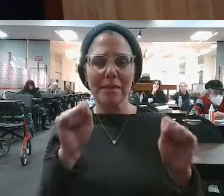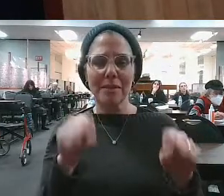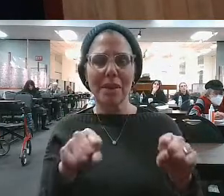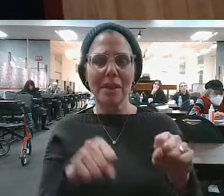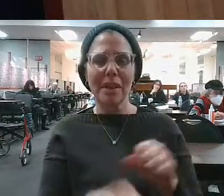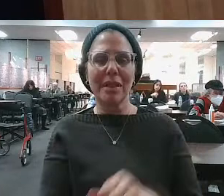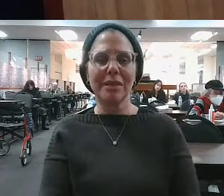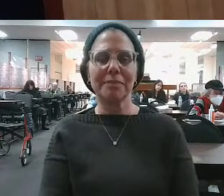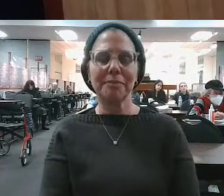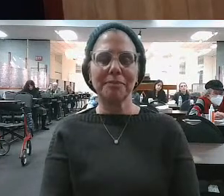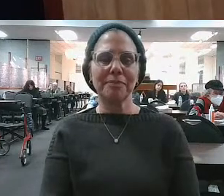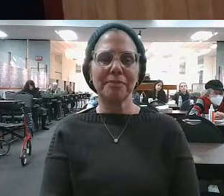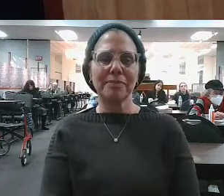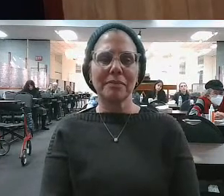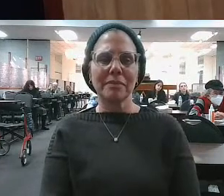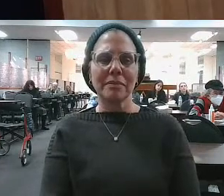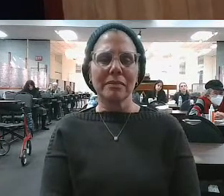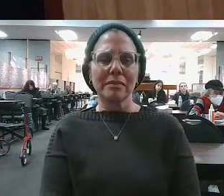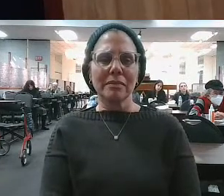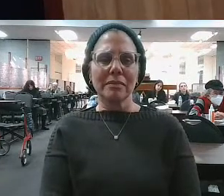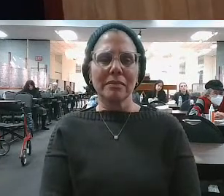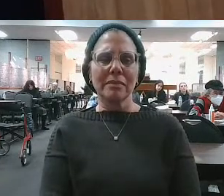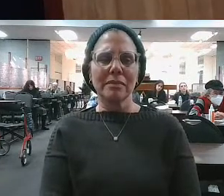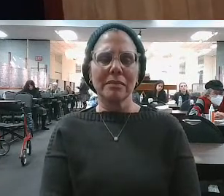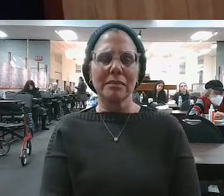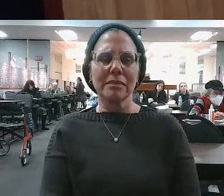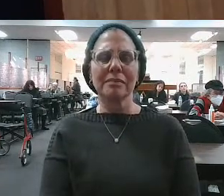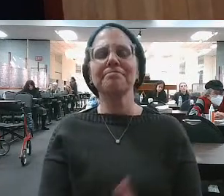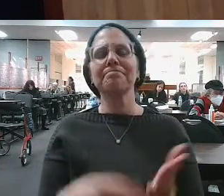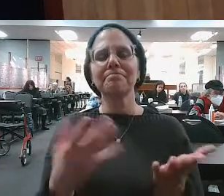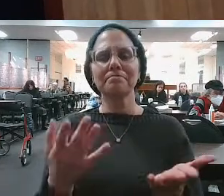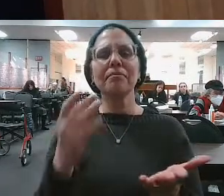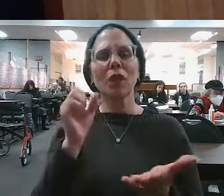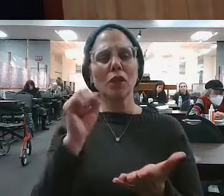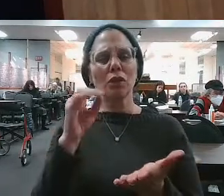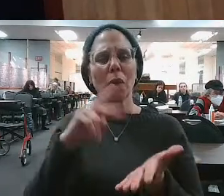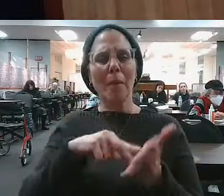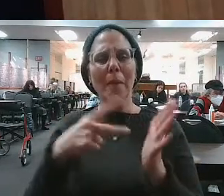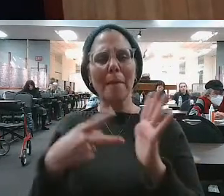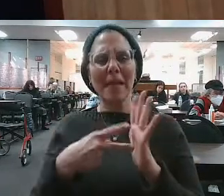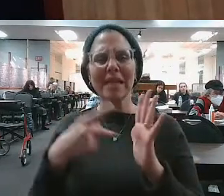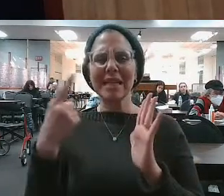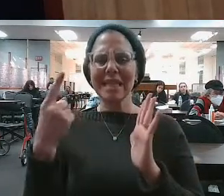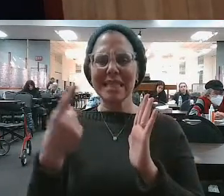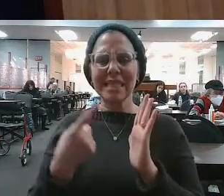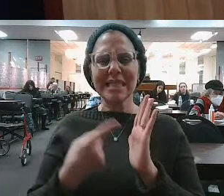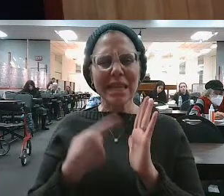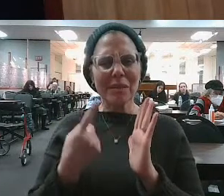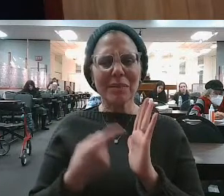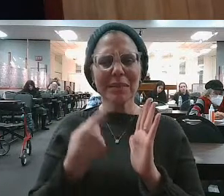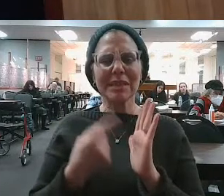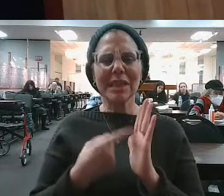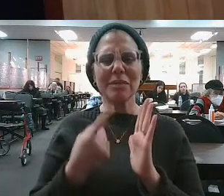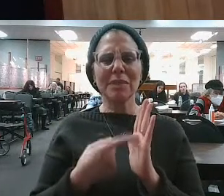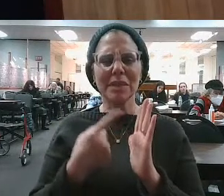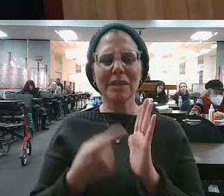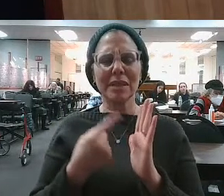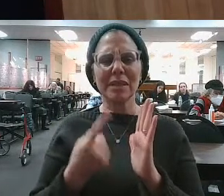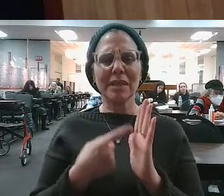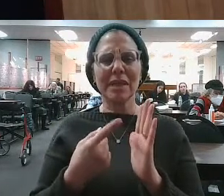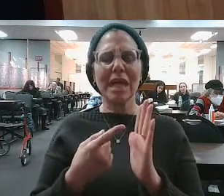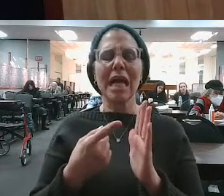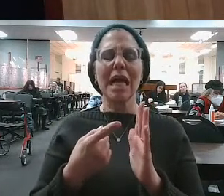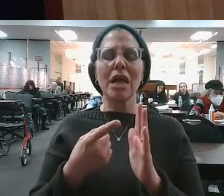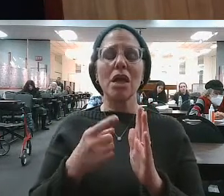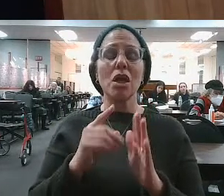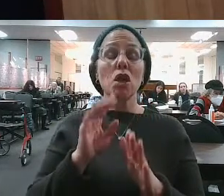is teaching us a really incredible idea, which is that sometimes the greatest accomplishment in life is not